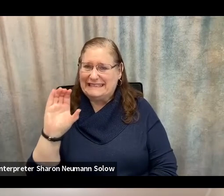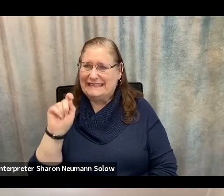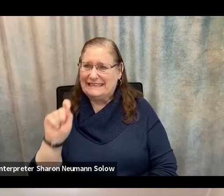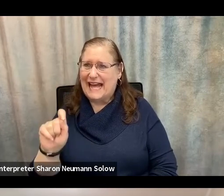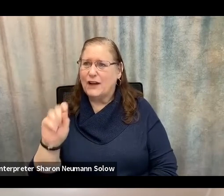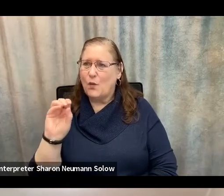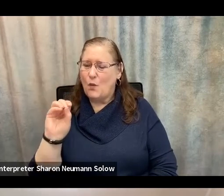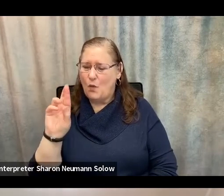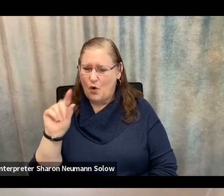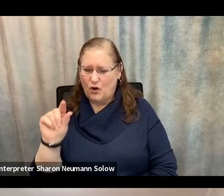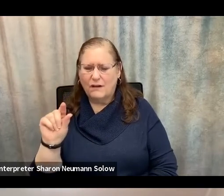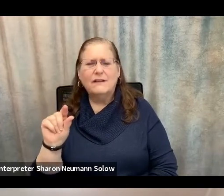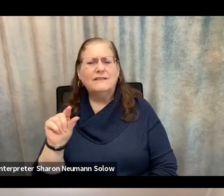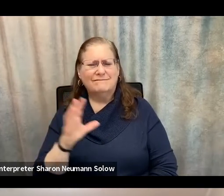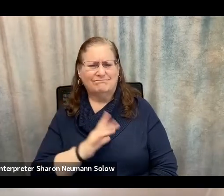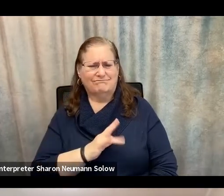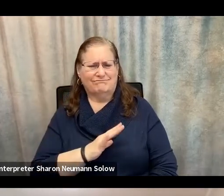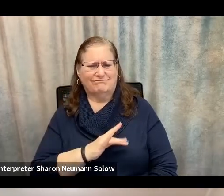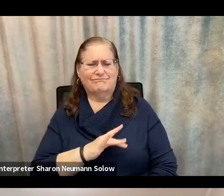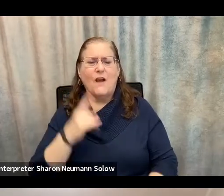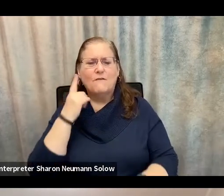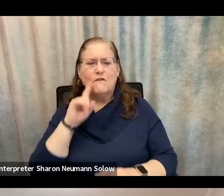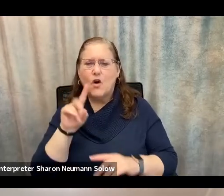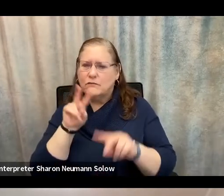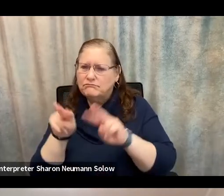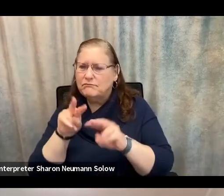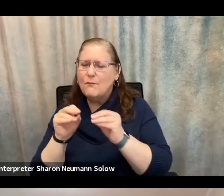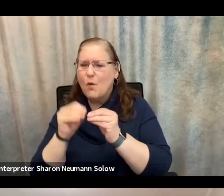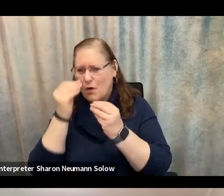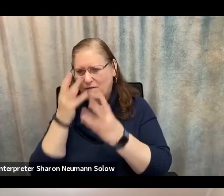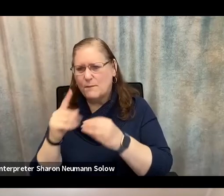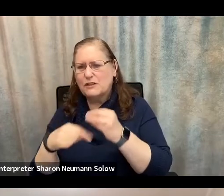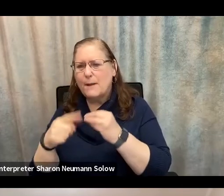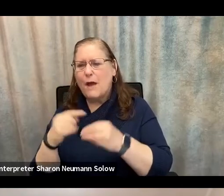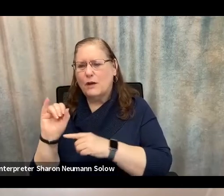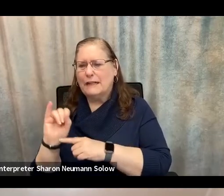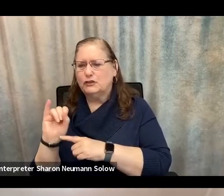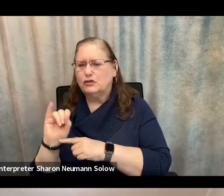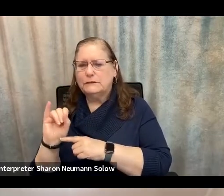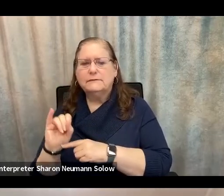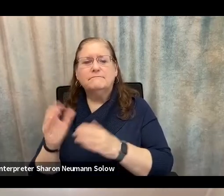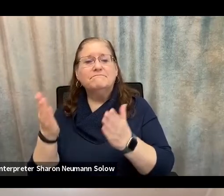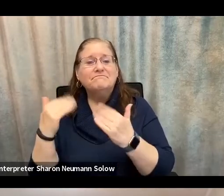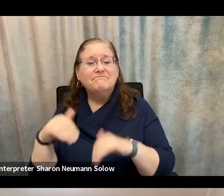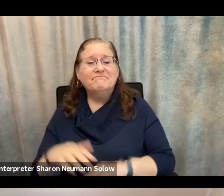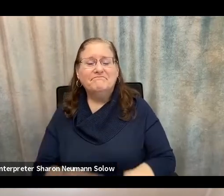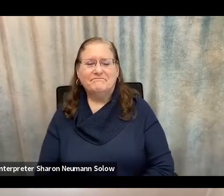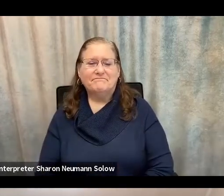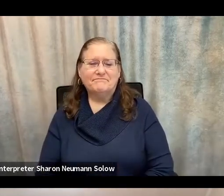And that can be a great place to potentially look for more information about insurance. If we go to the next slide, Emily.